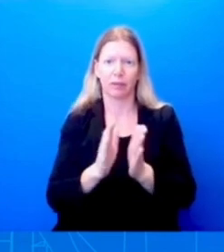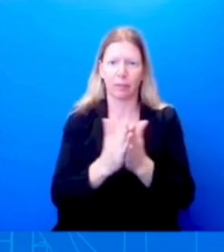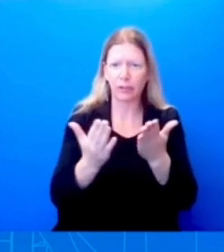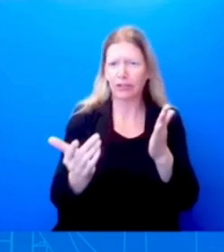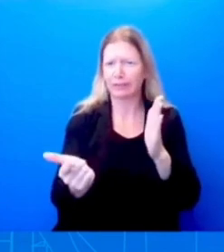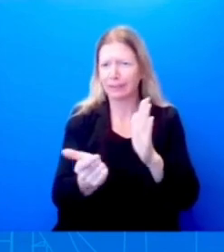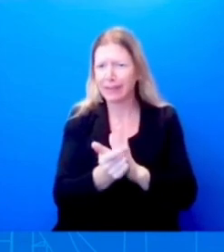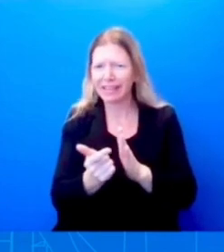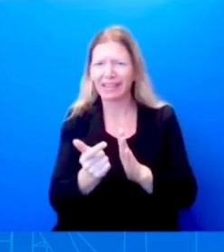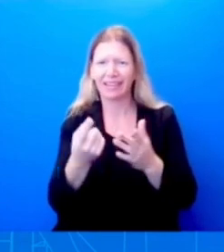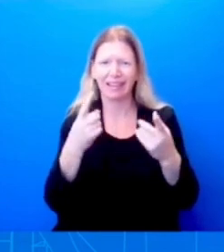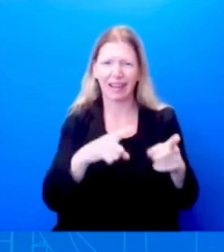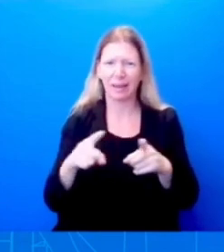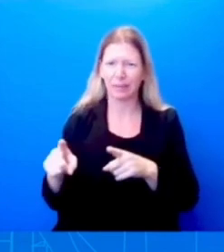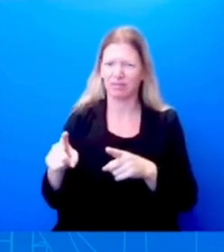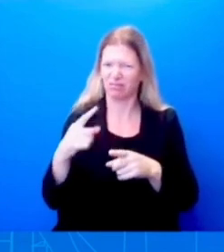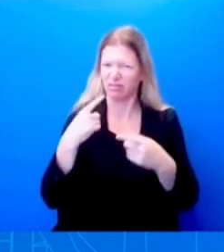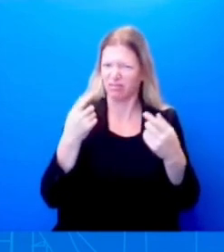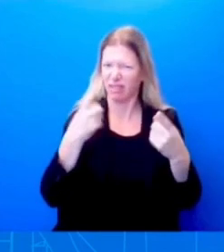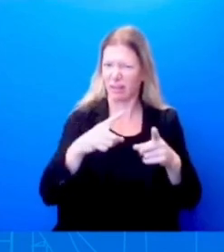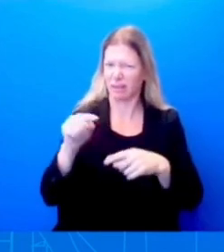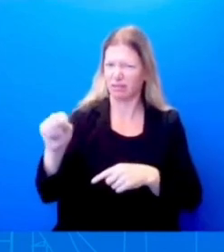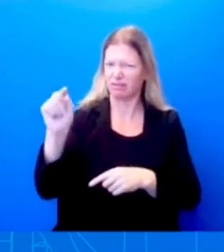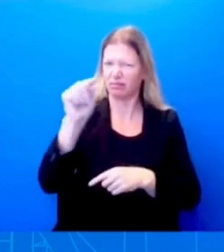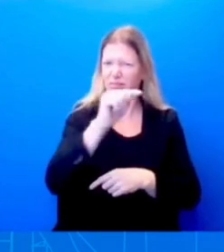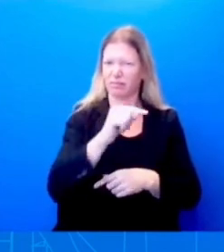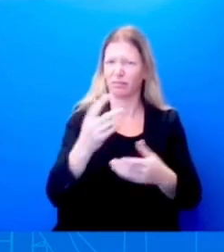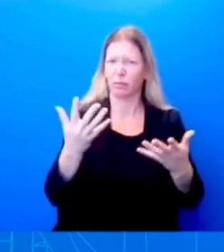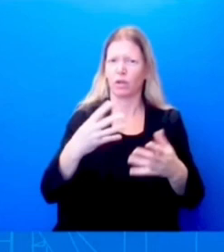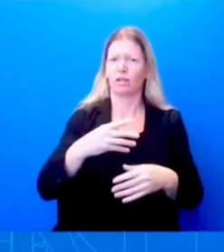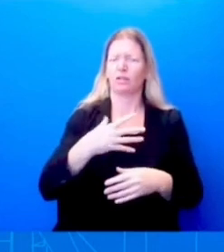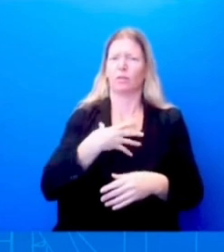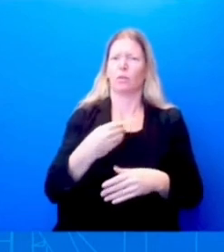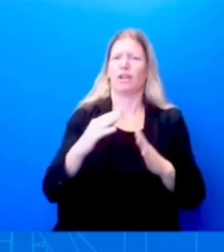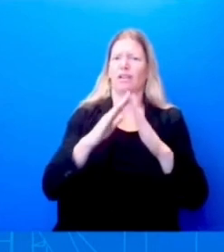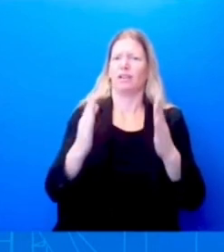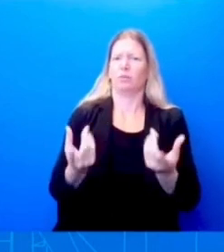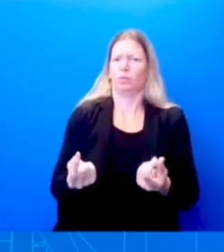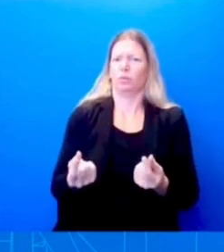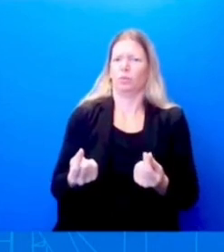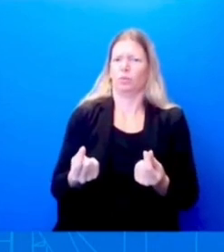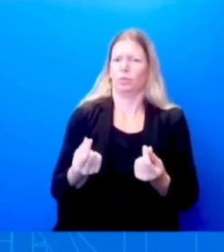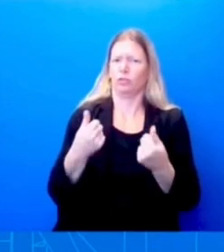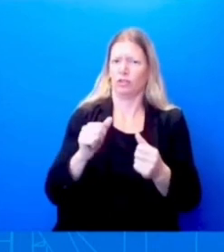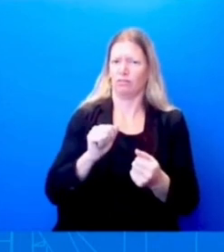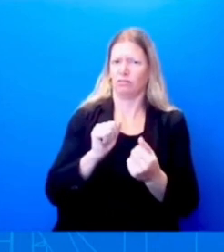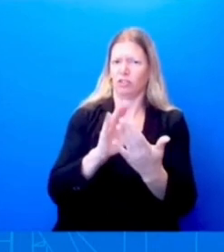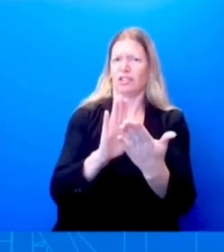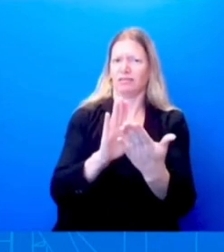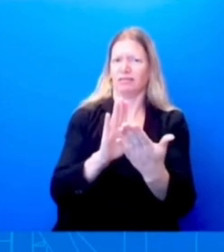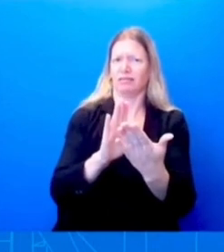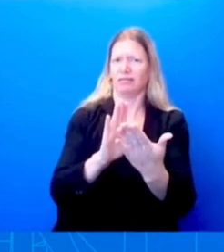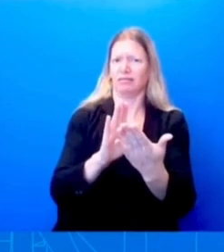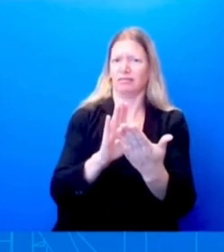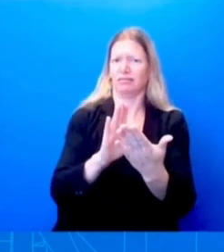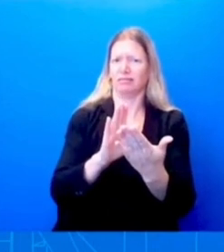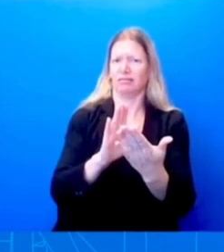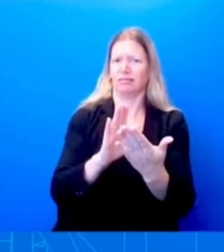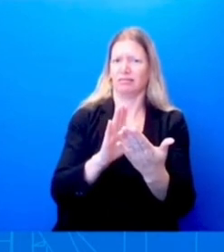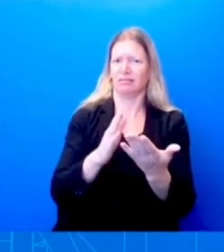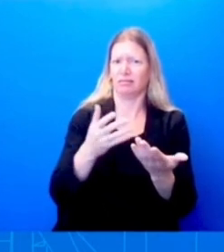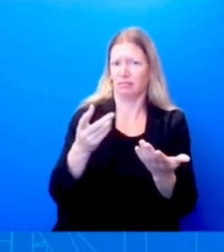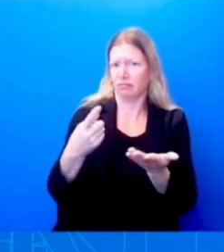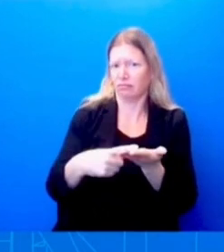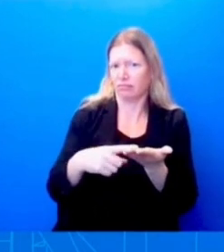talk about what the White House, what the administration is doing to address the fact that, as you talked about earlier, parts of